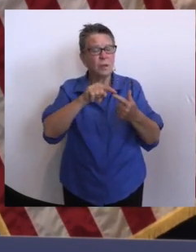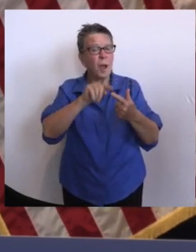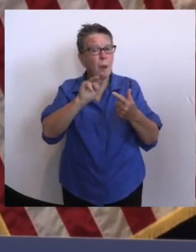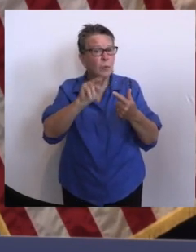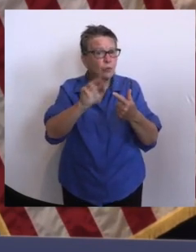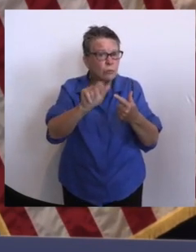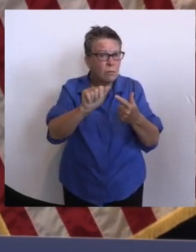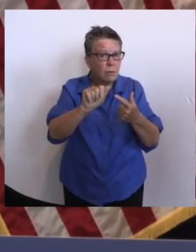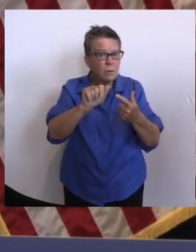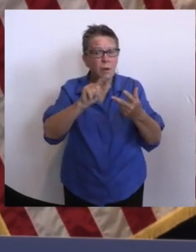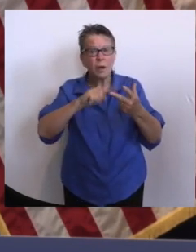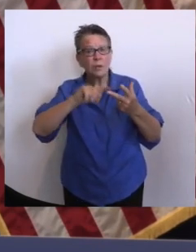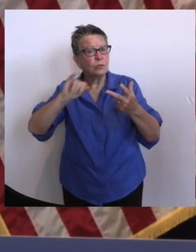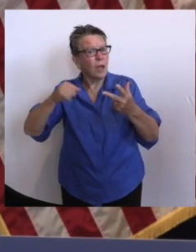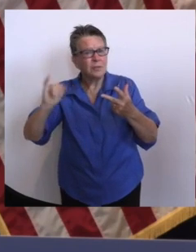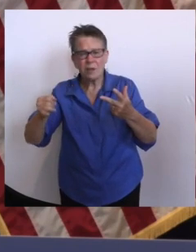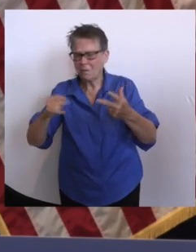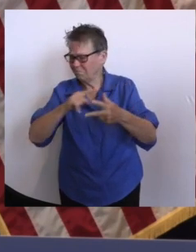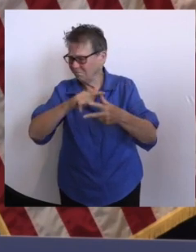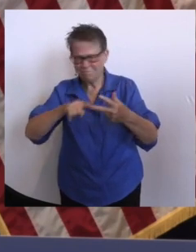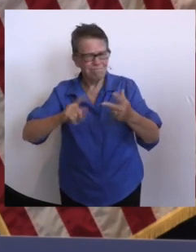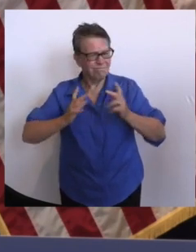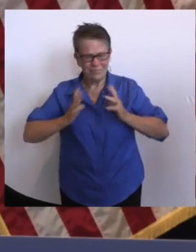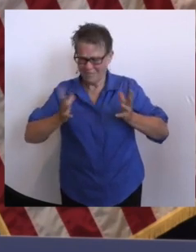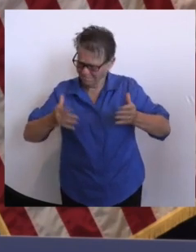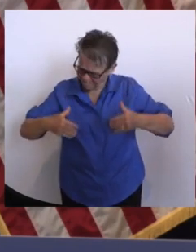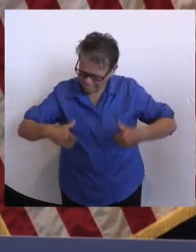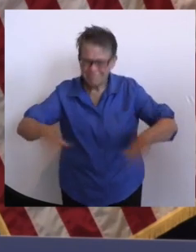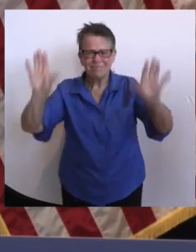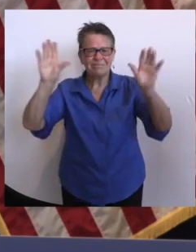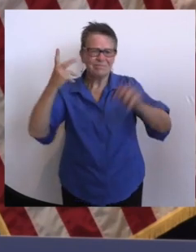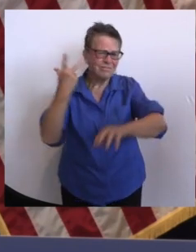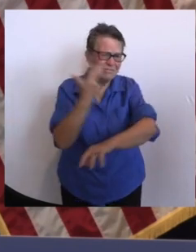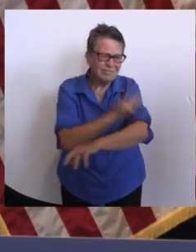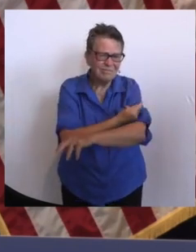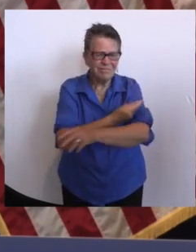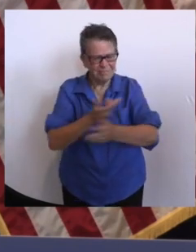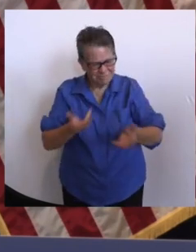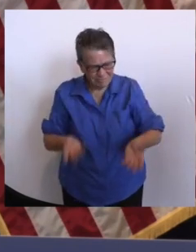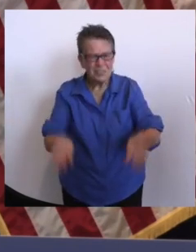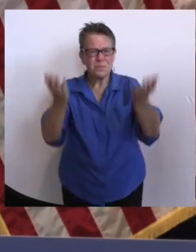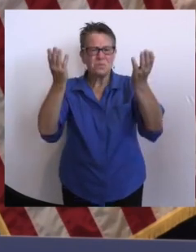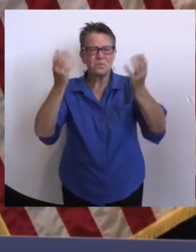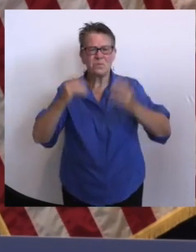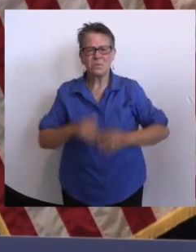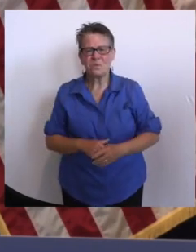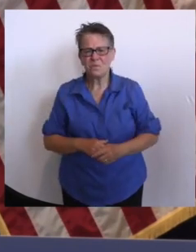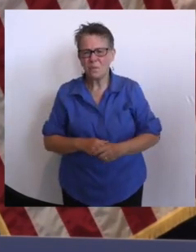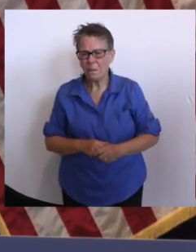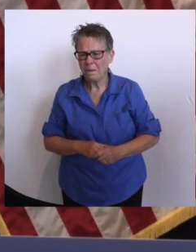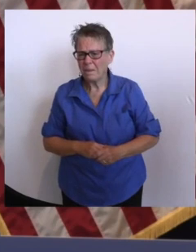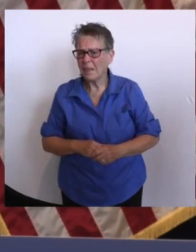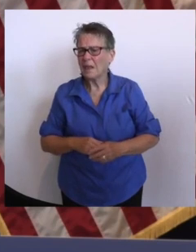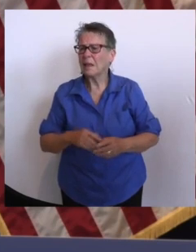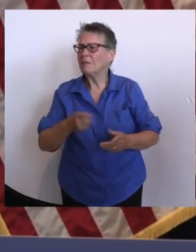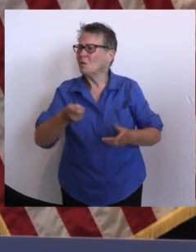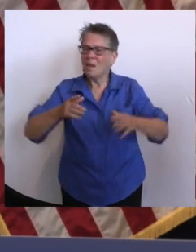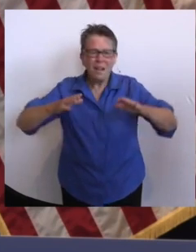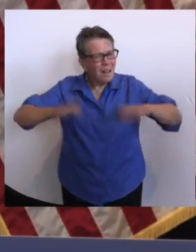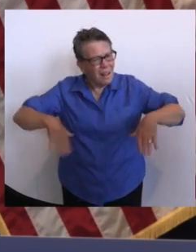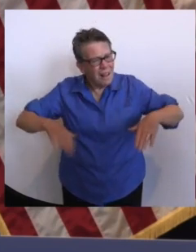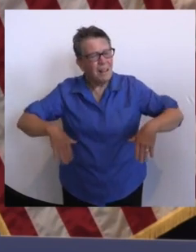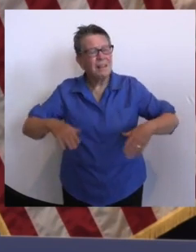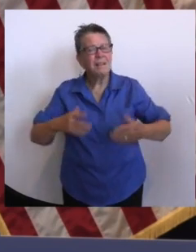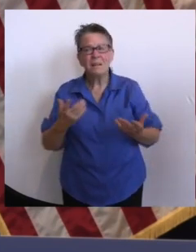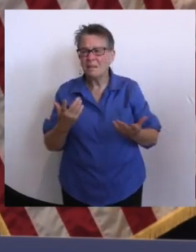vaccinated yet, make a plan to get vaccinated today. Visit COVID-19.nj.gov slash finder or